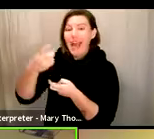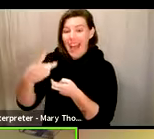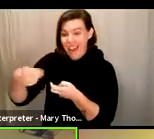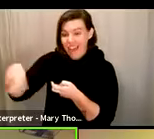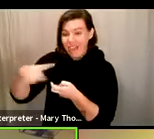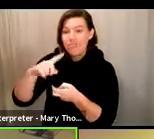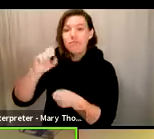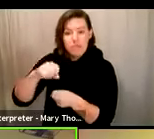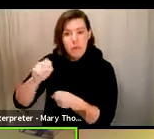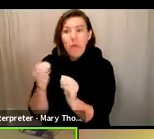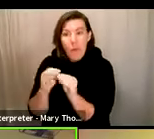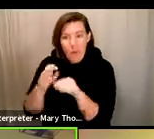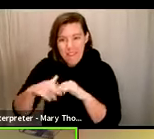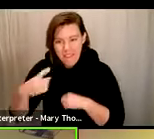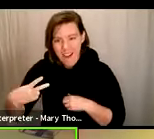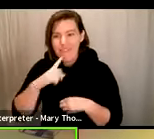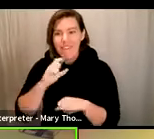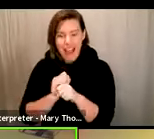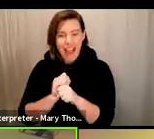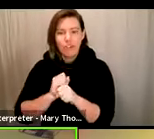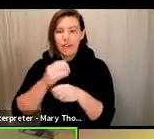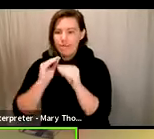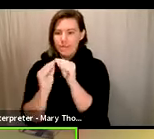move their ballot forward for processing.